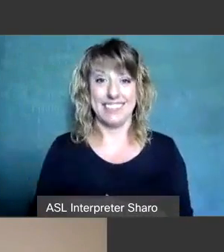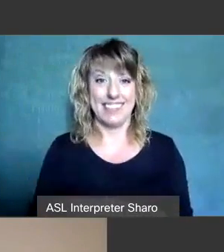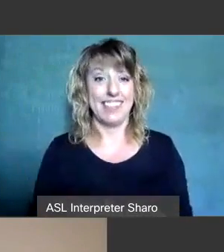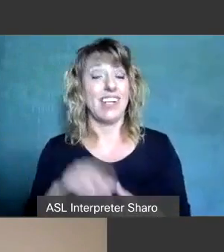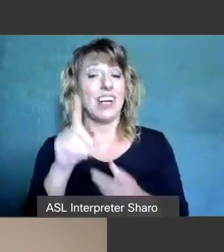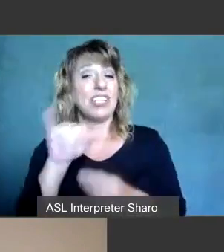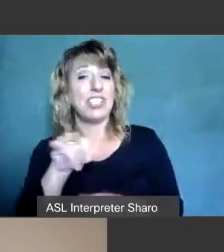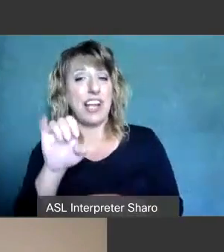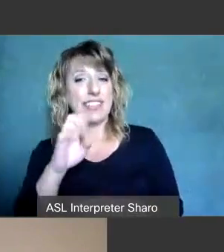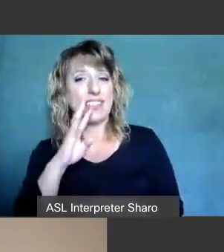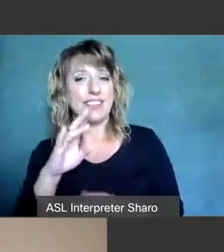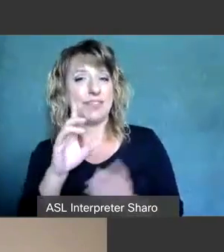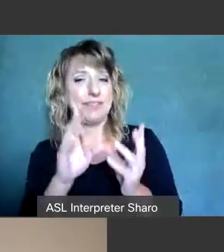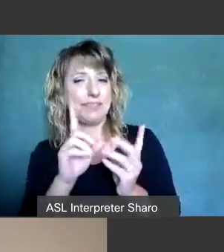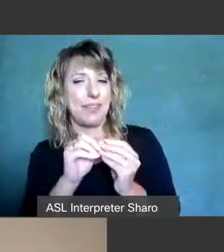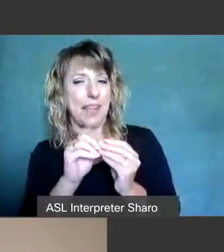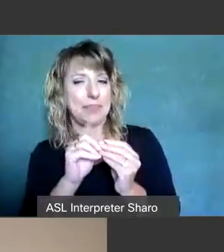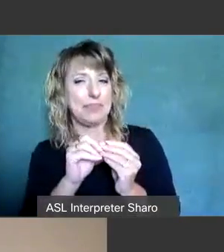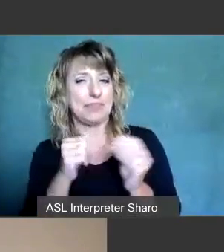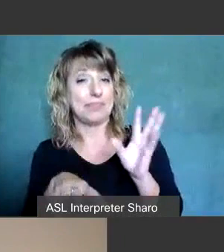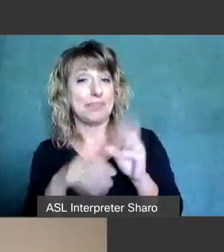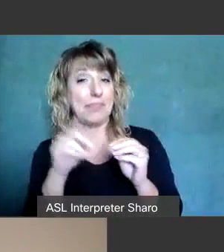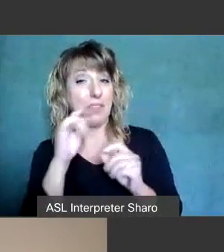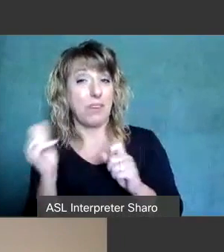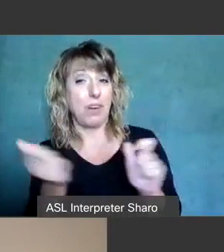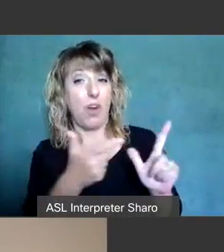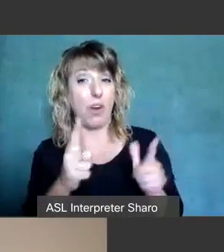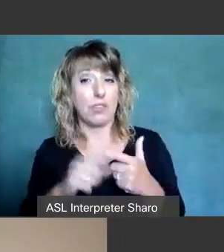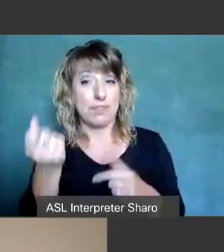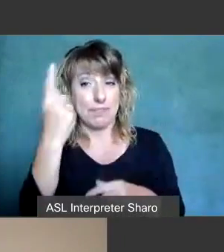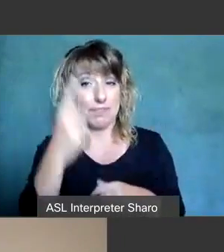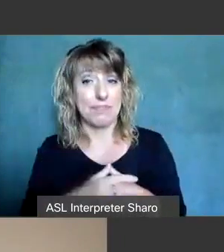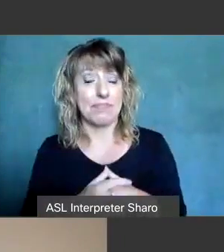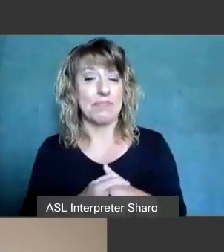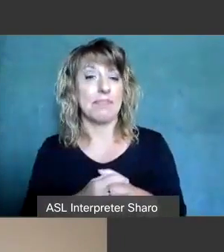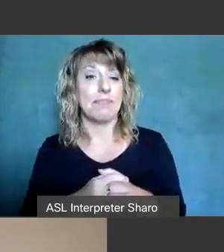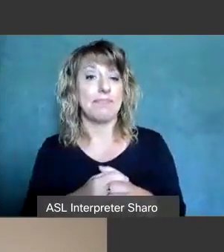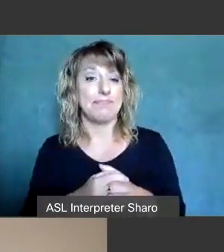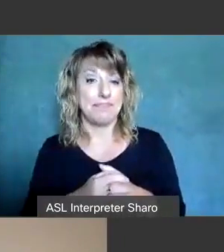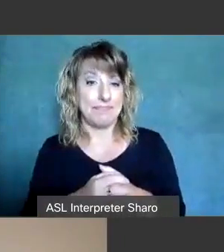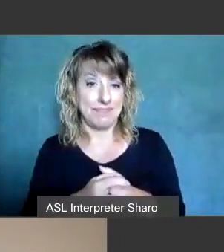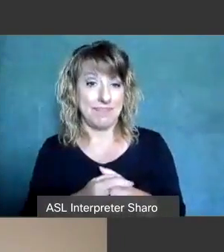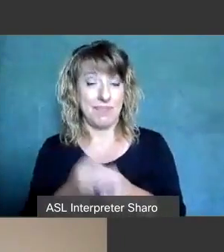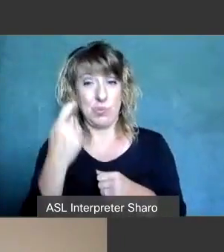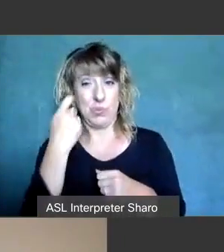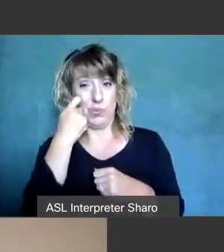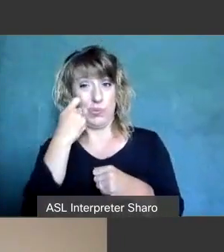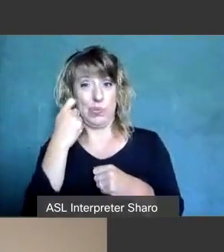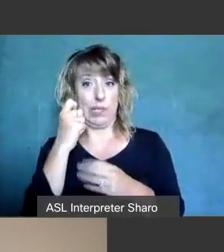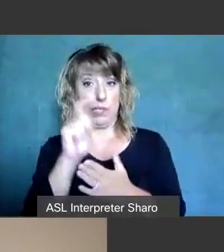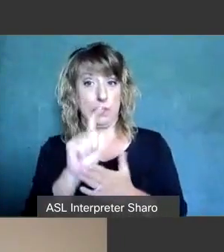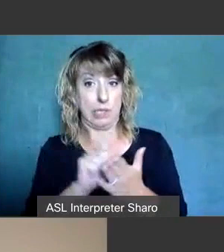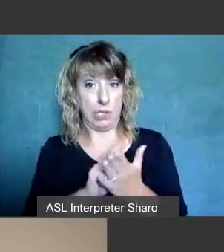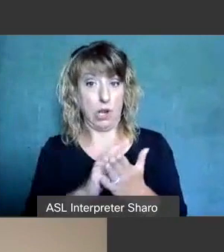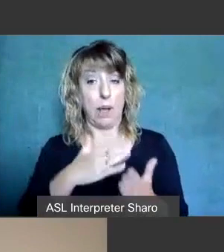more thing to add i that i think is important for everybody to um to know one of the most recent pieces of legislation